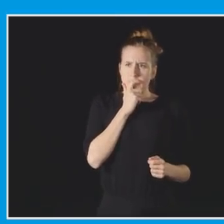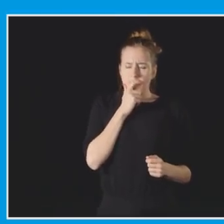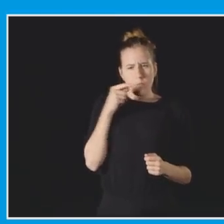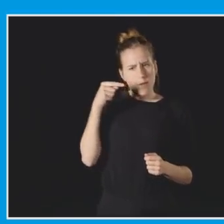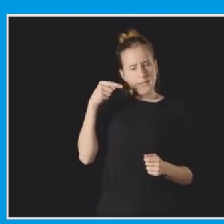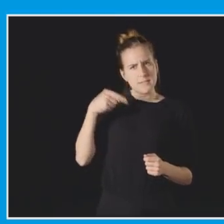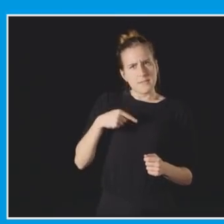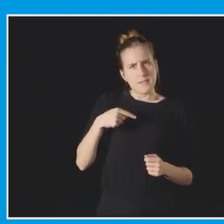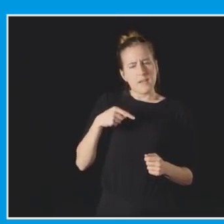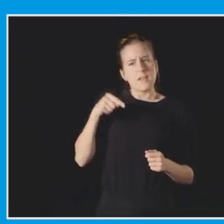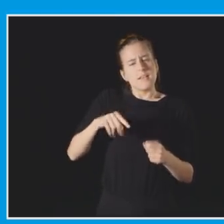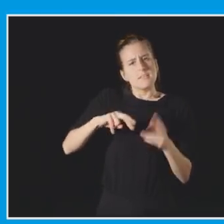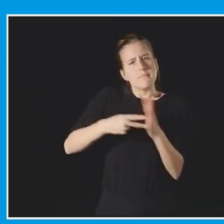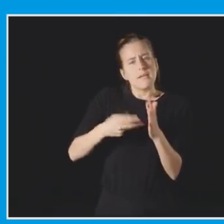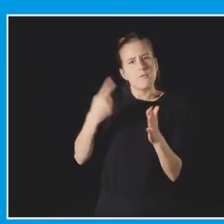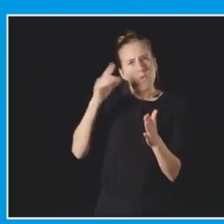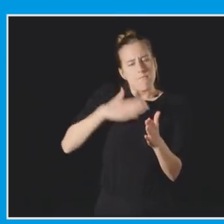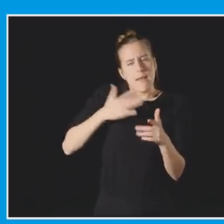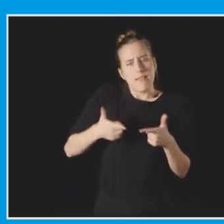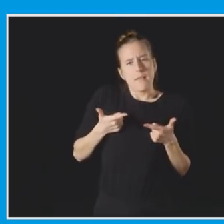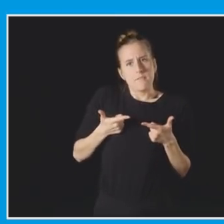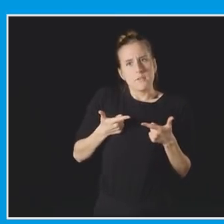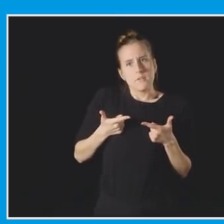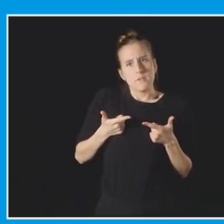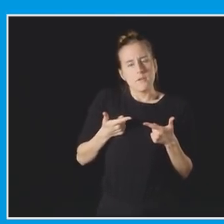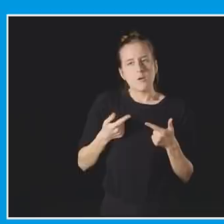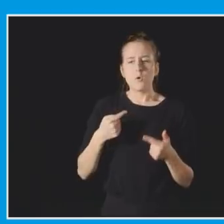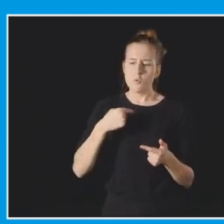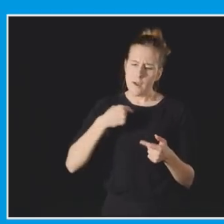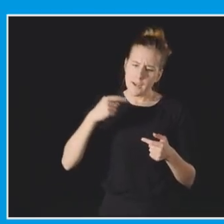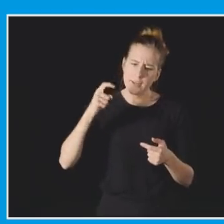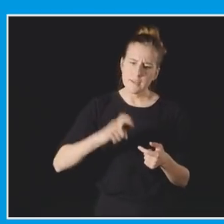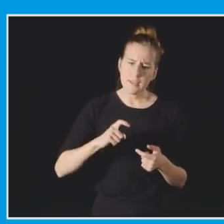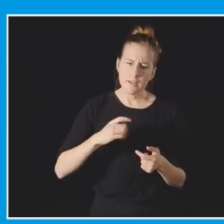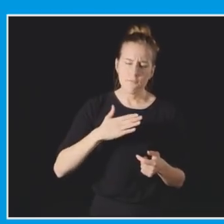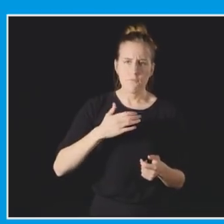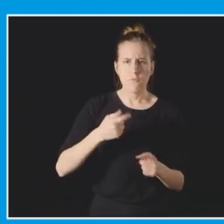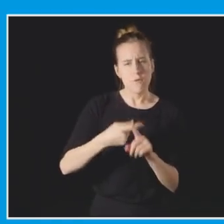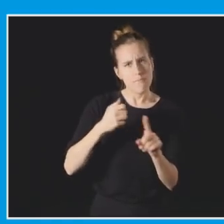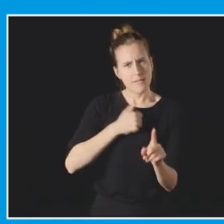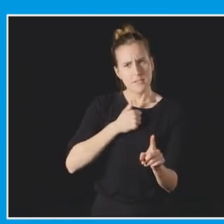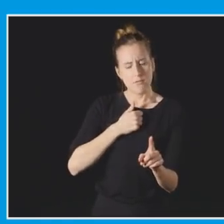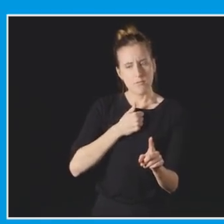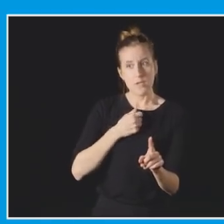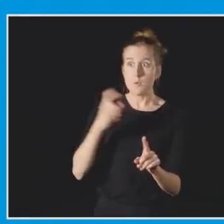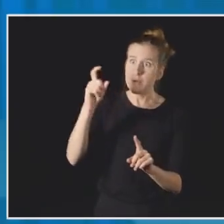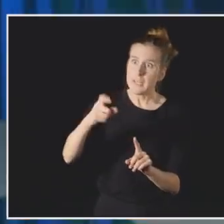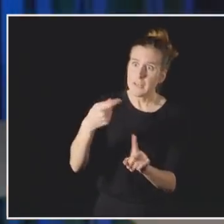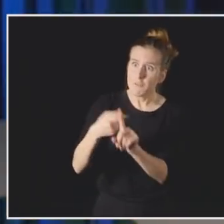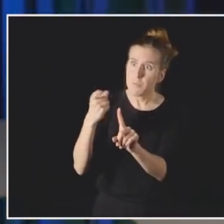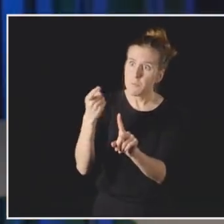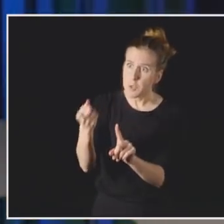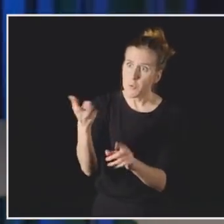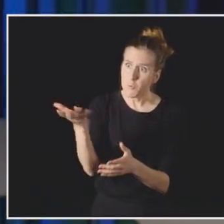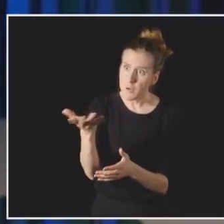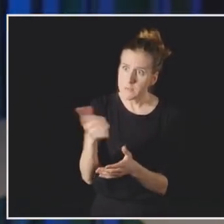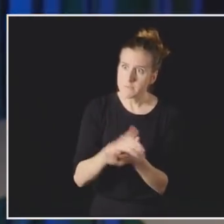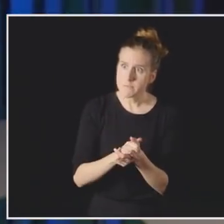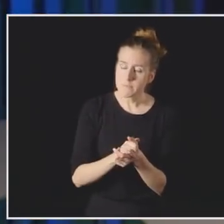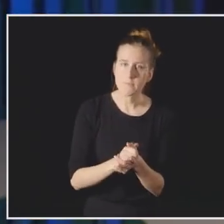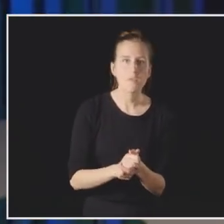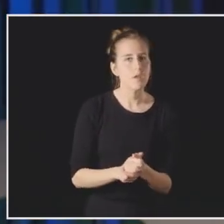mean to me? What do I want? And what will I need from them? It's not easy.